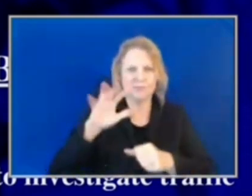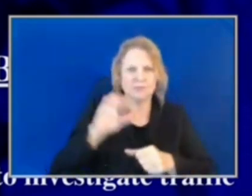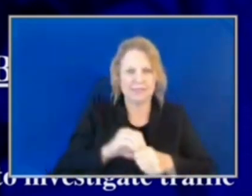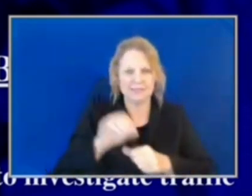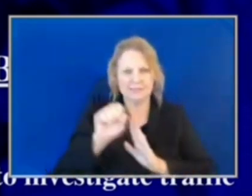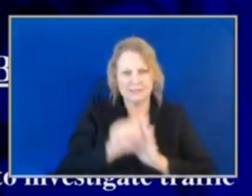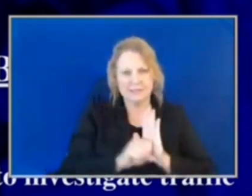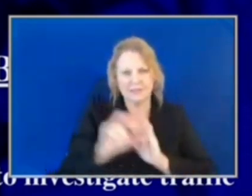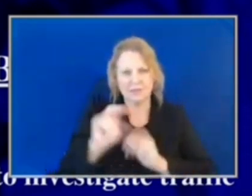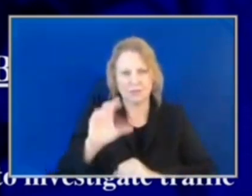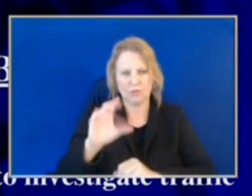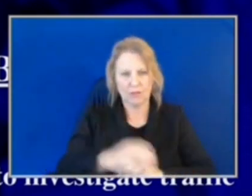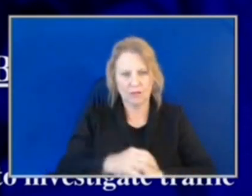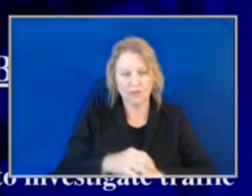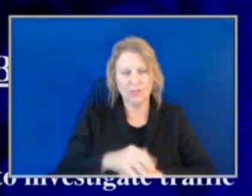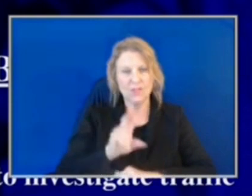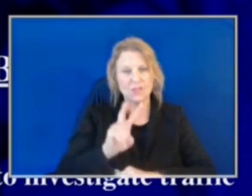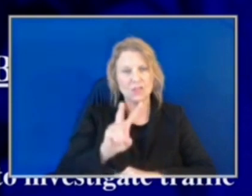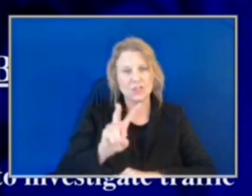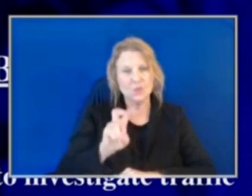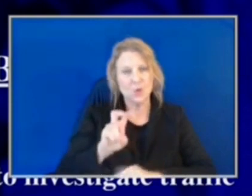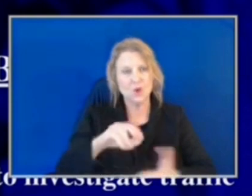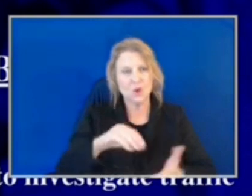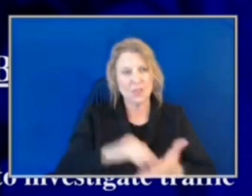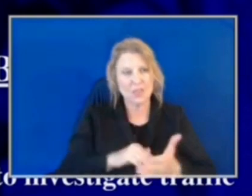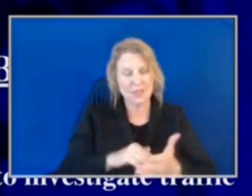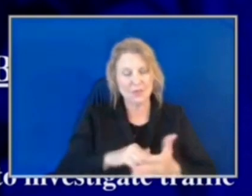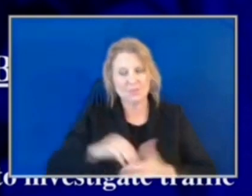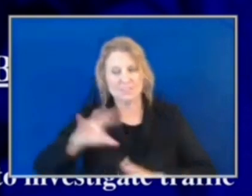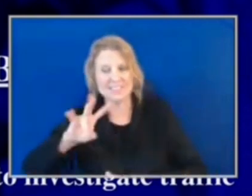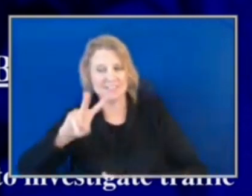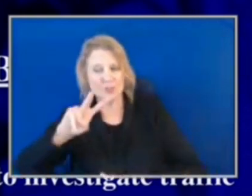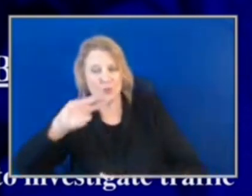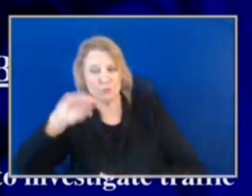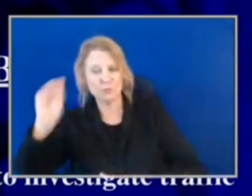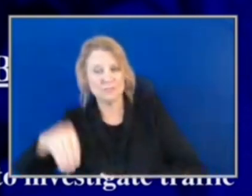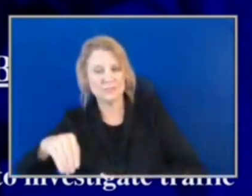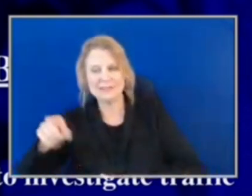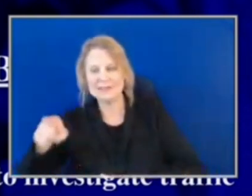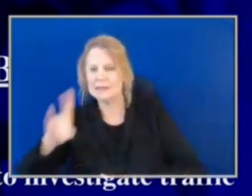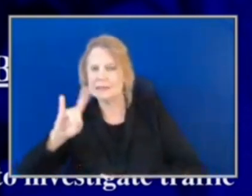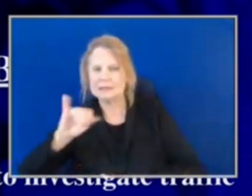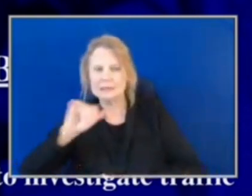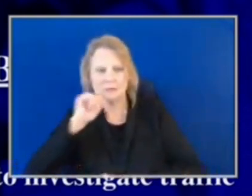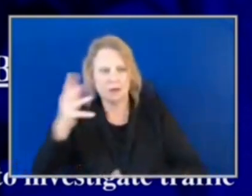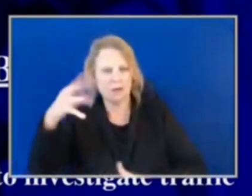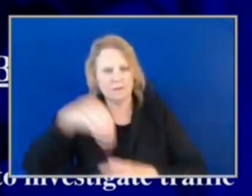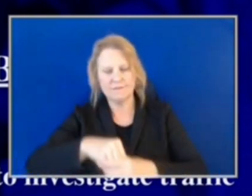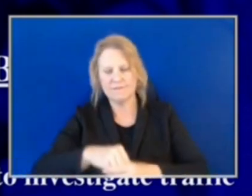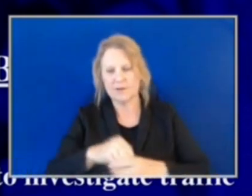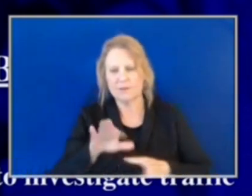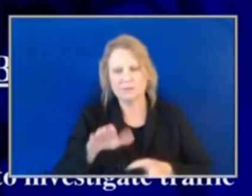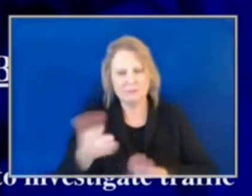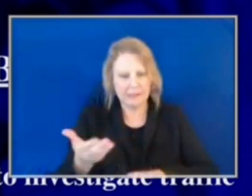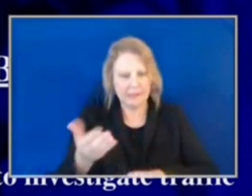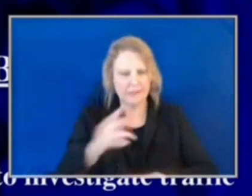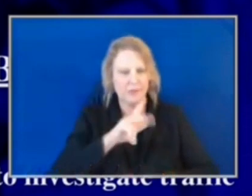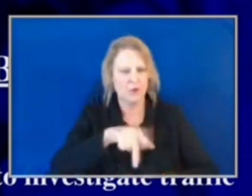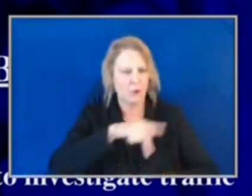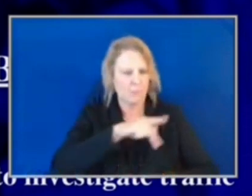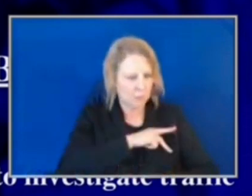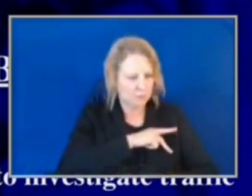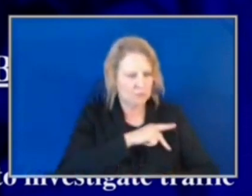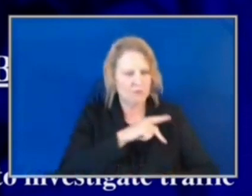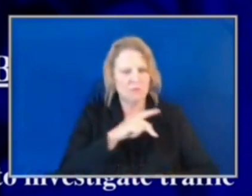200,000, or 72% of those accidents, did not involve fatalities, personal injury, DWI, or